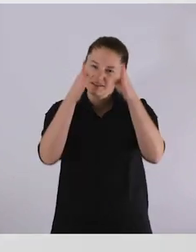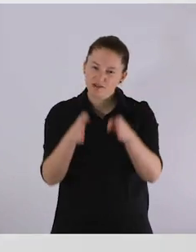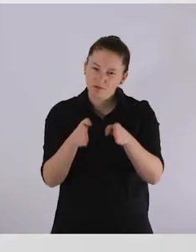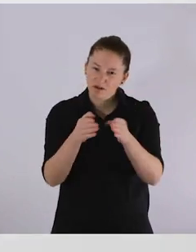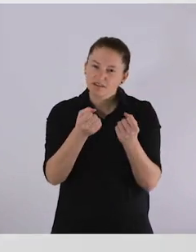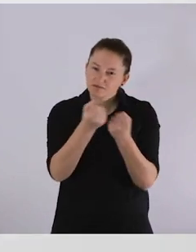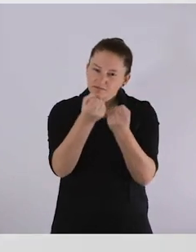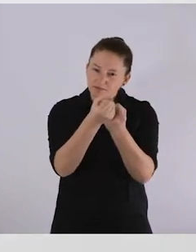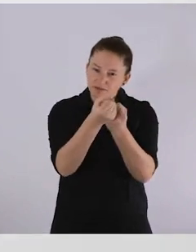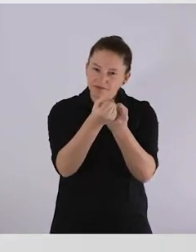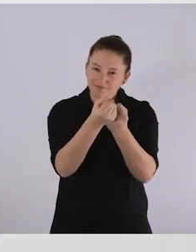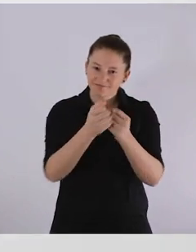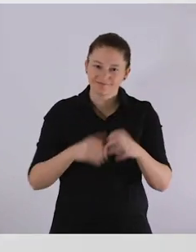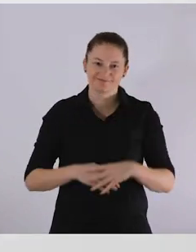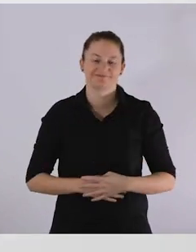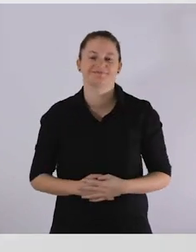Individual support